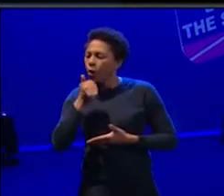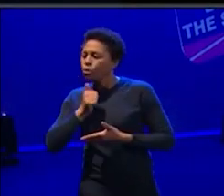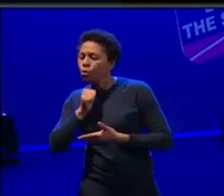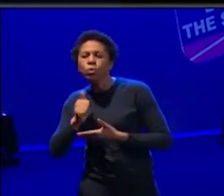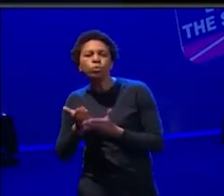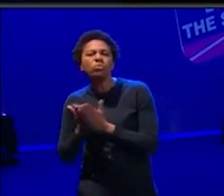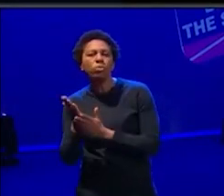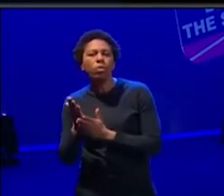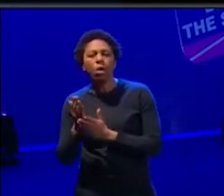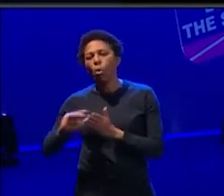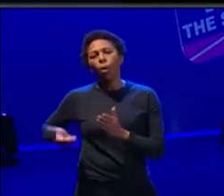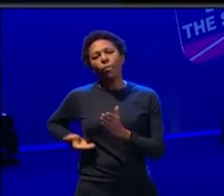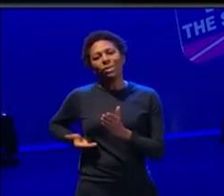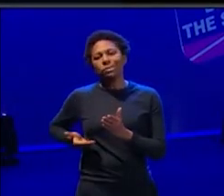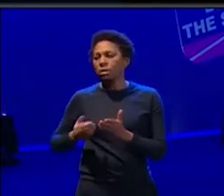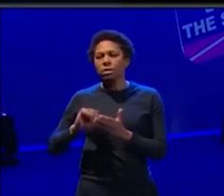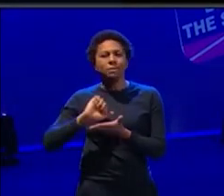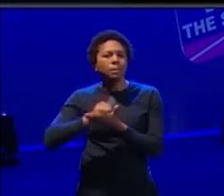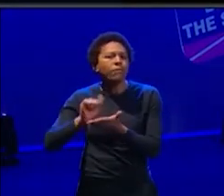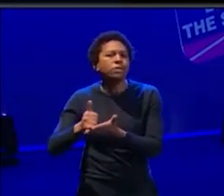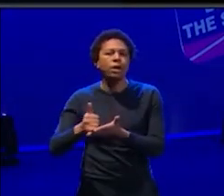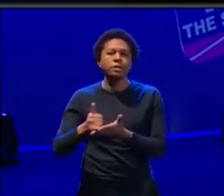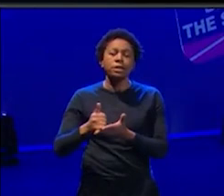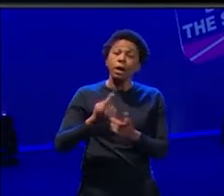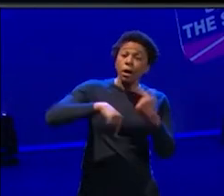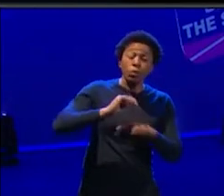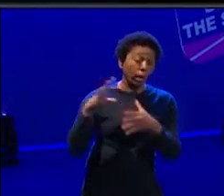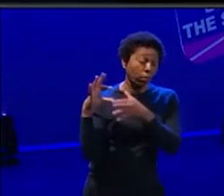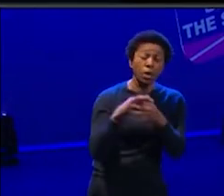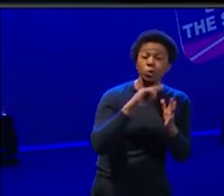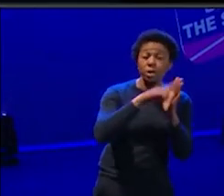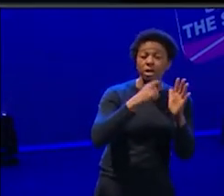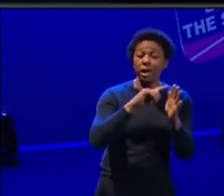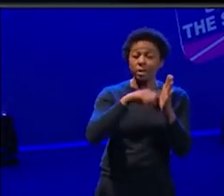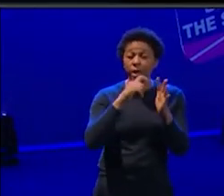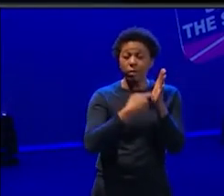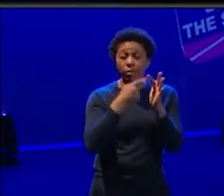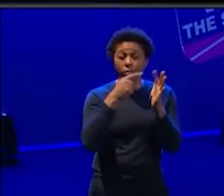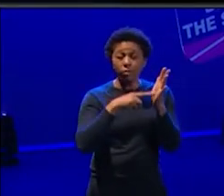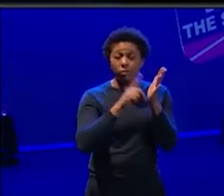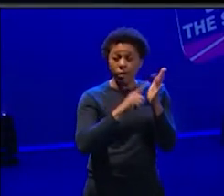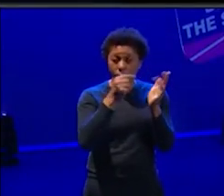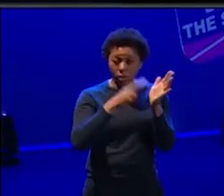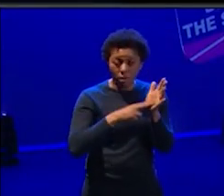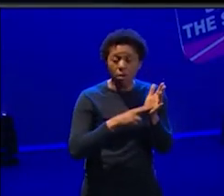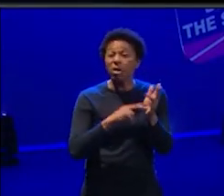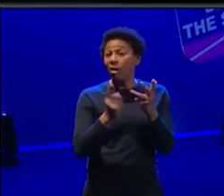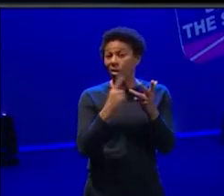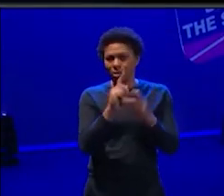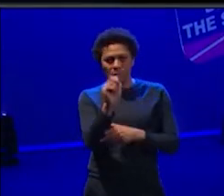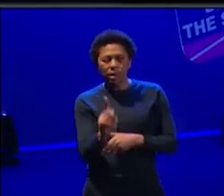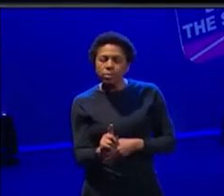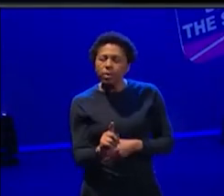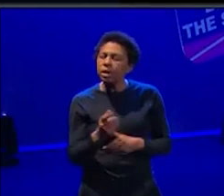commercial avenues and to work with creative director JJ Revlon on that, um, and the director of the play Tristan Finner-Dwenu on that was really